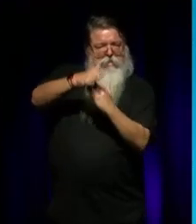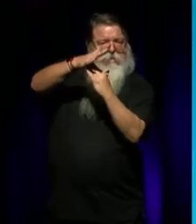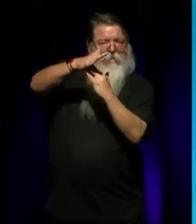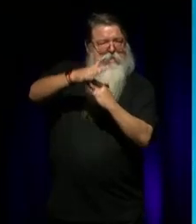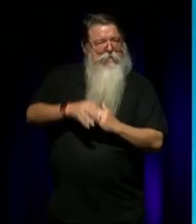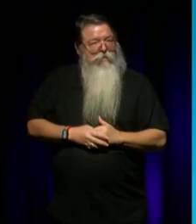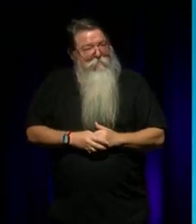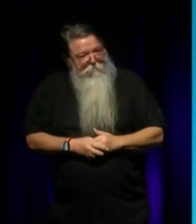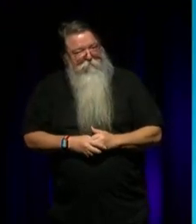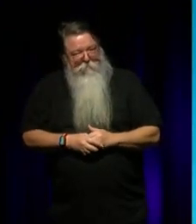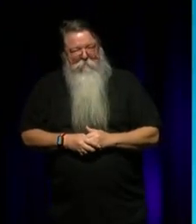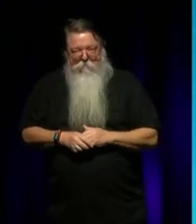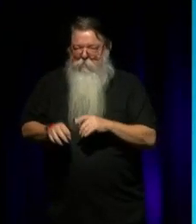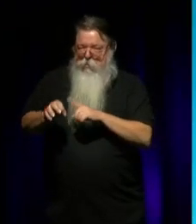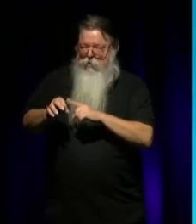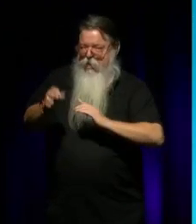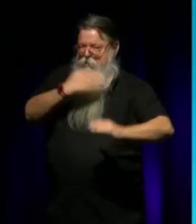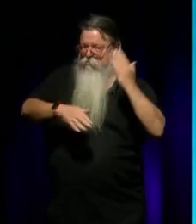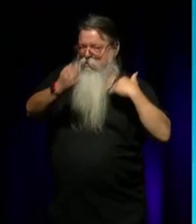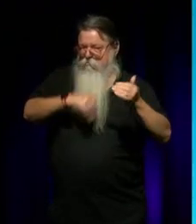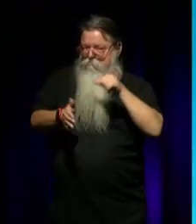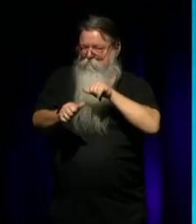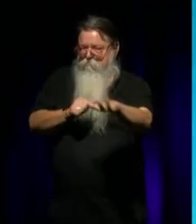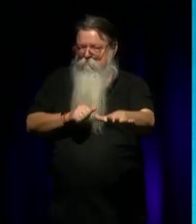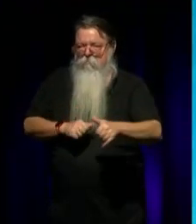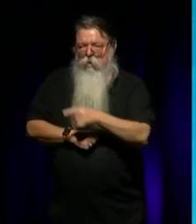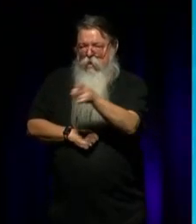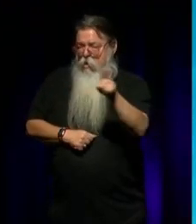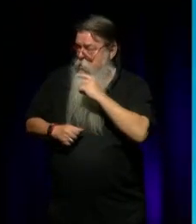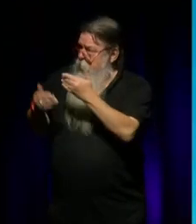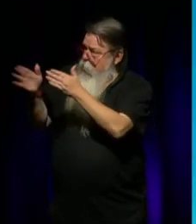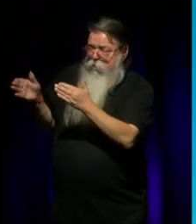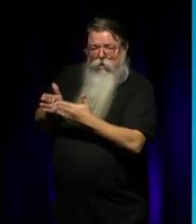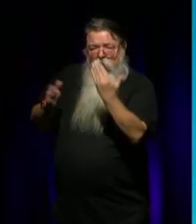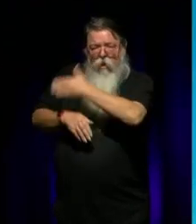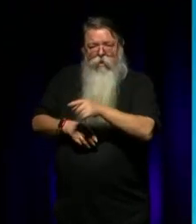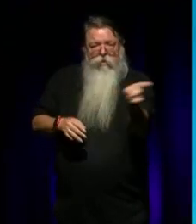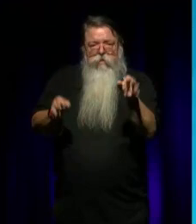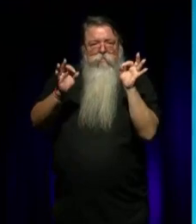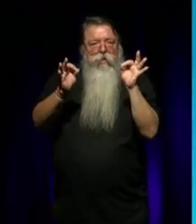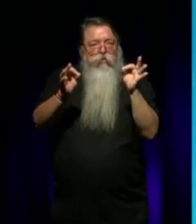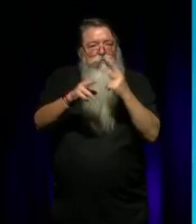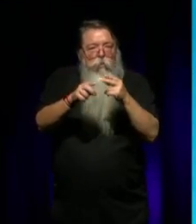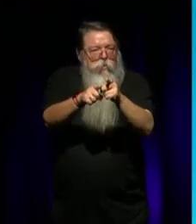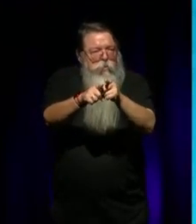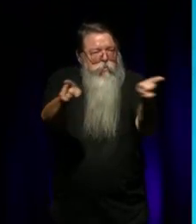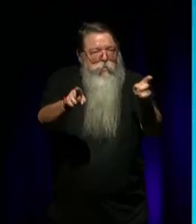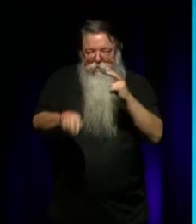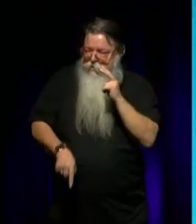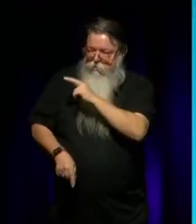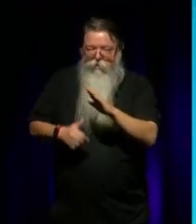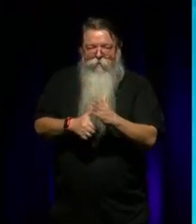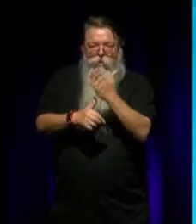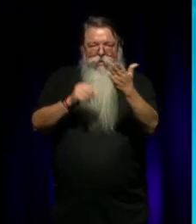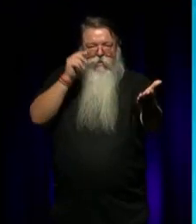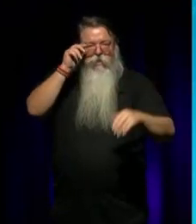arranged that the exhibition will be open tonight and so you will have that special viewing. And it certainly shows Queensland's unique history in fun